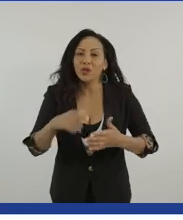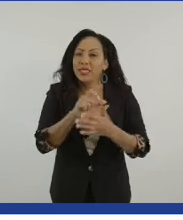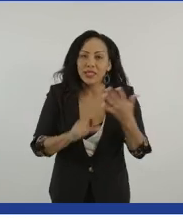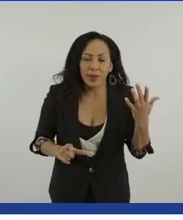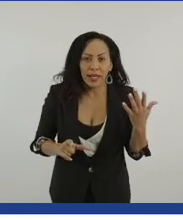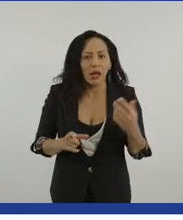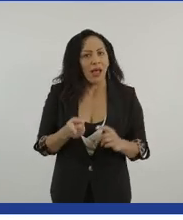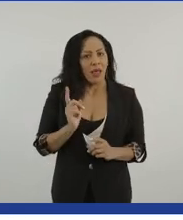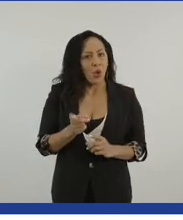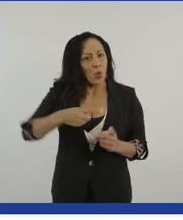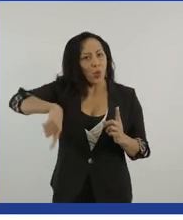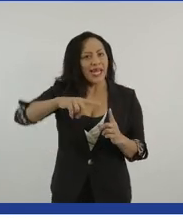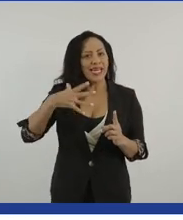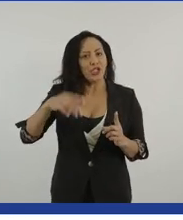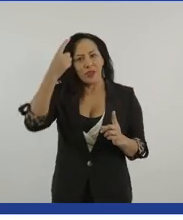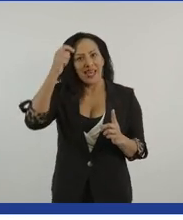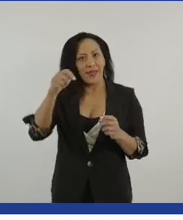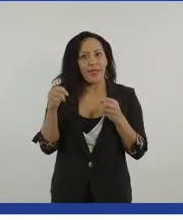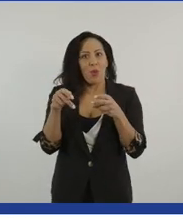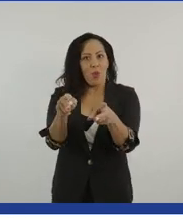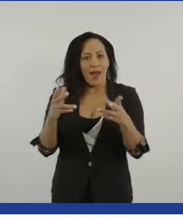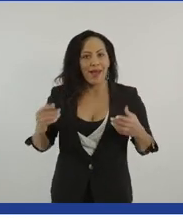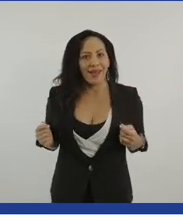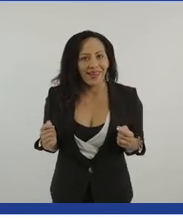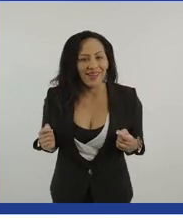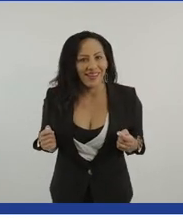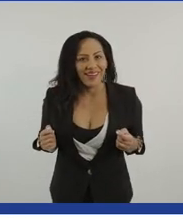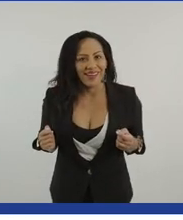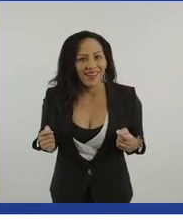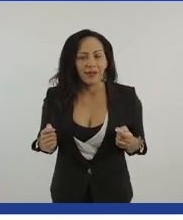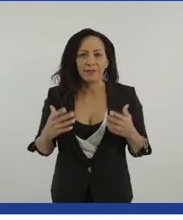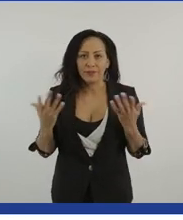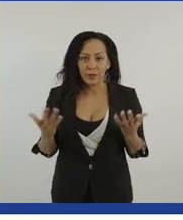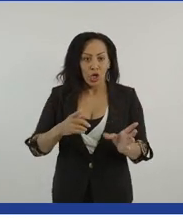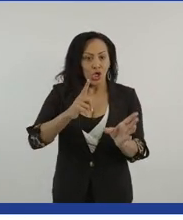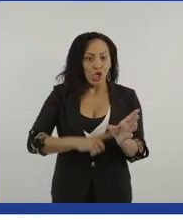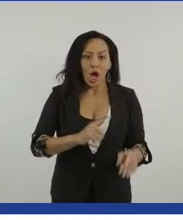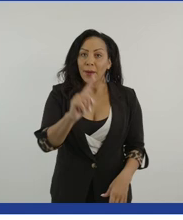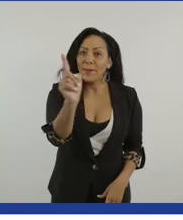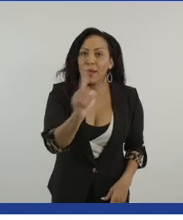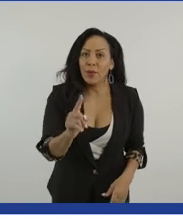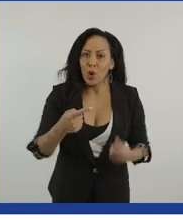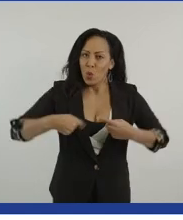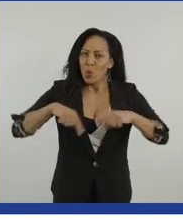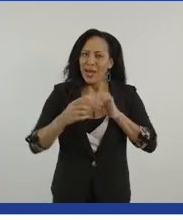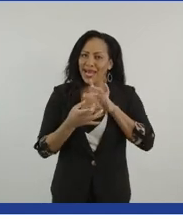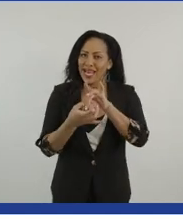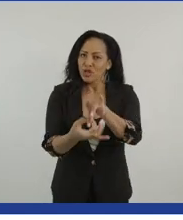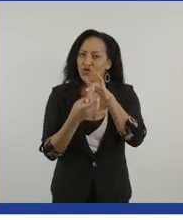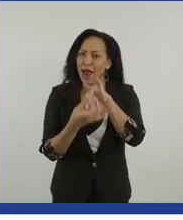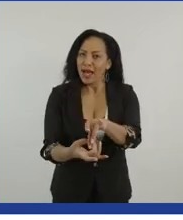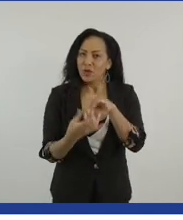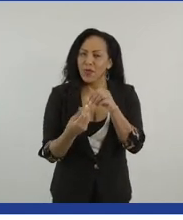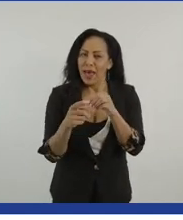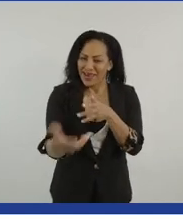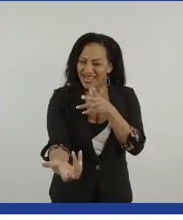And that's what we need to think about. We need to think about how we're going to interact with young people, engage with these young people and give them the platform.